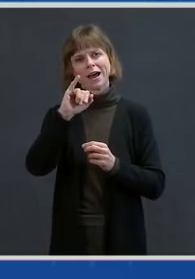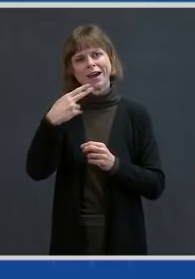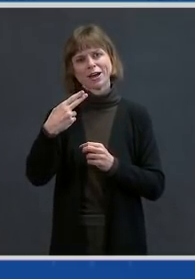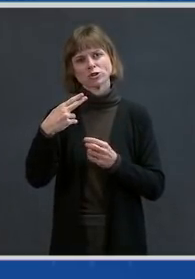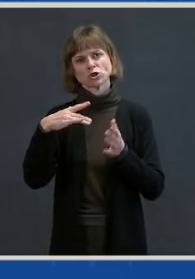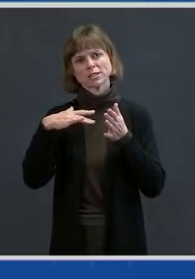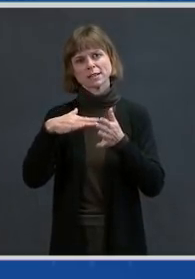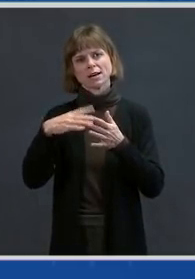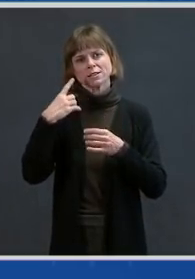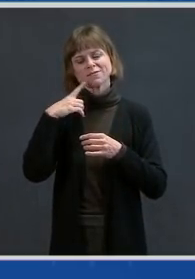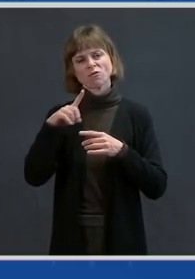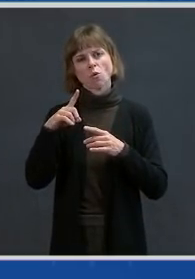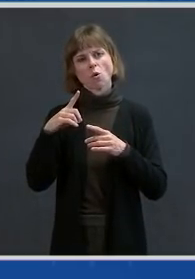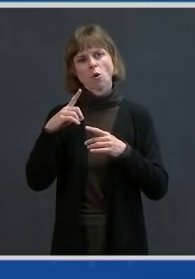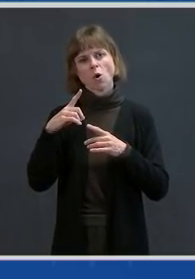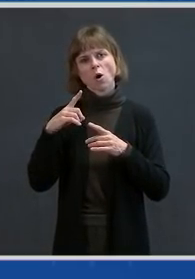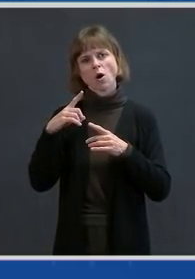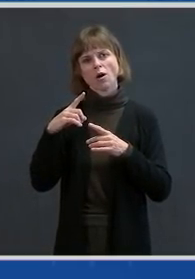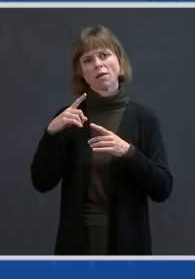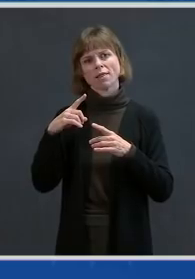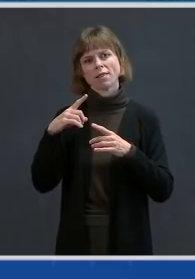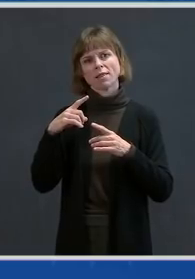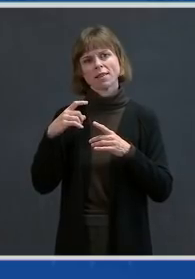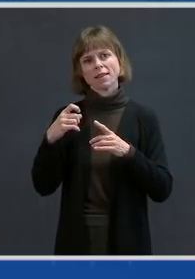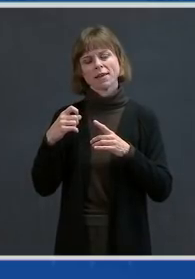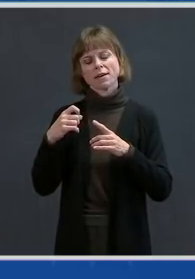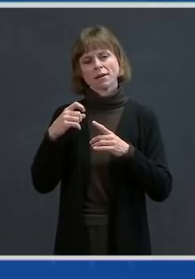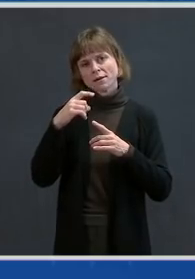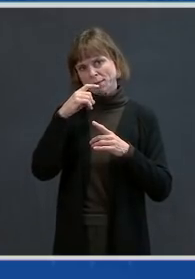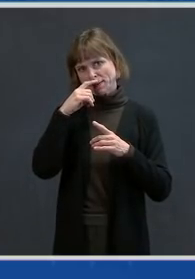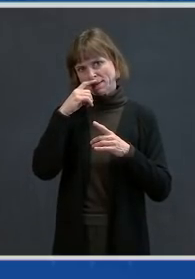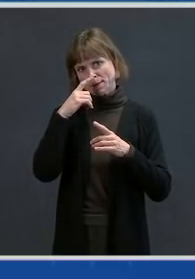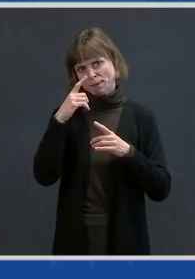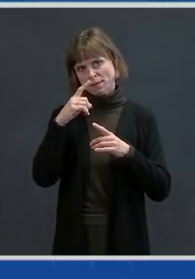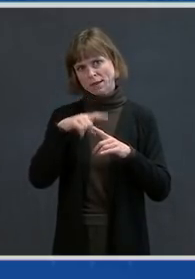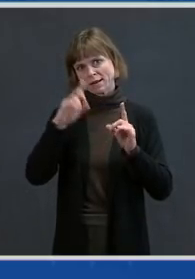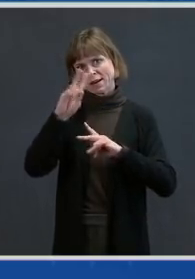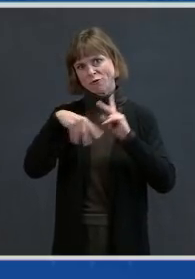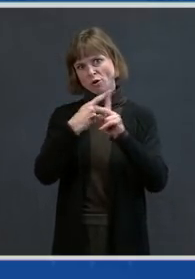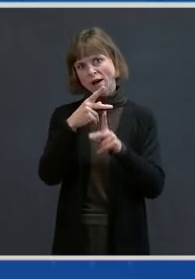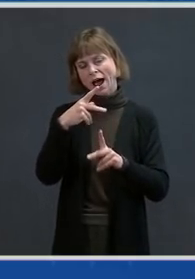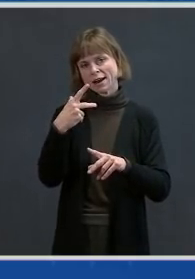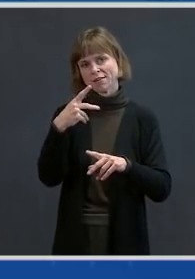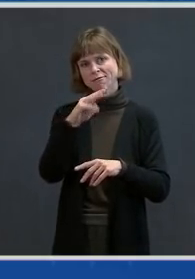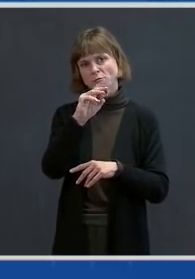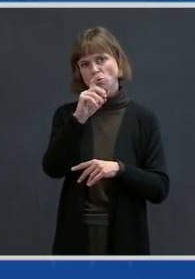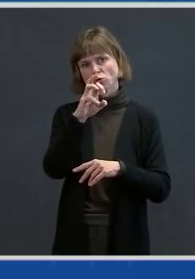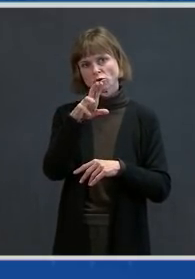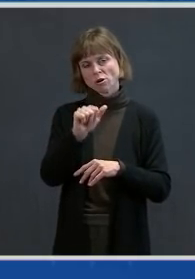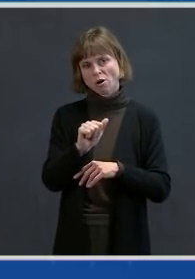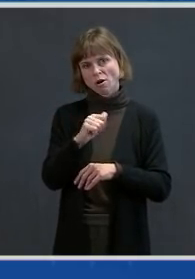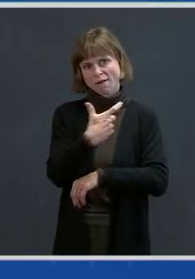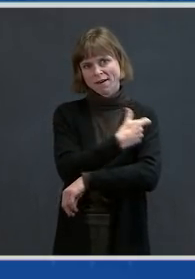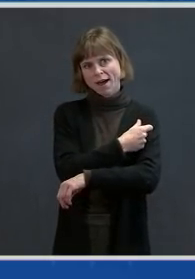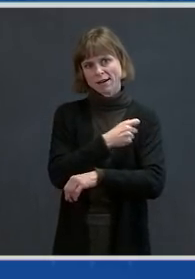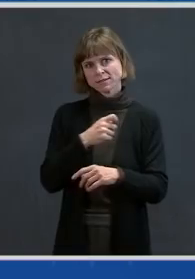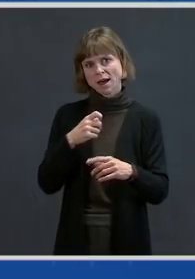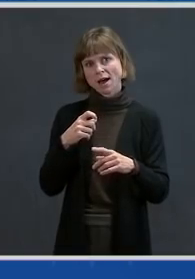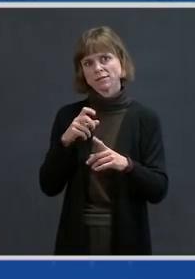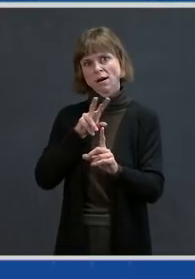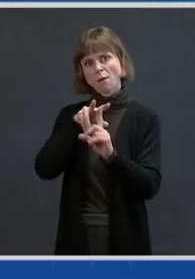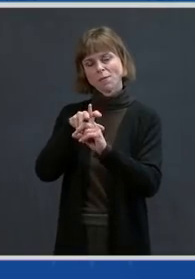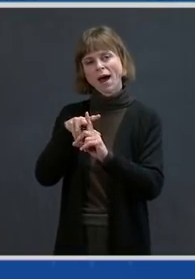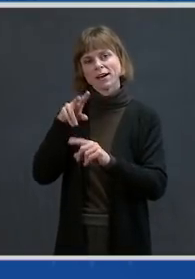you know, Medernis vaccine being applied to the variant strain. You know, you mentioned mid-March you would start it. I would imagine that it would take,